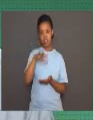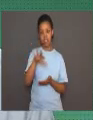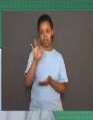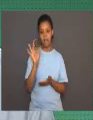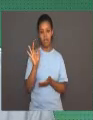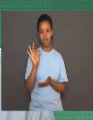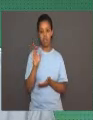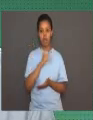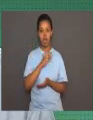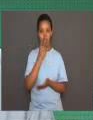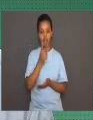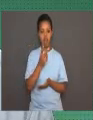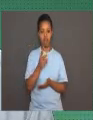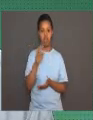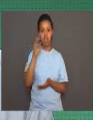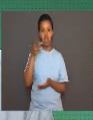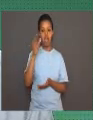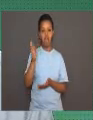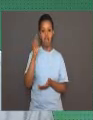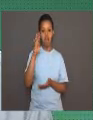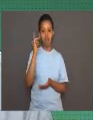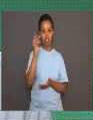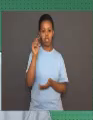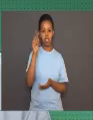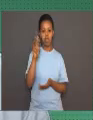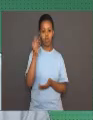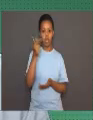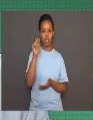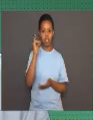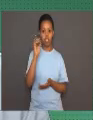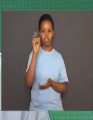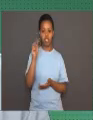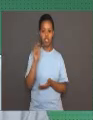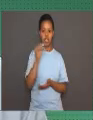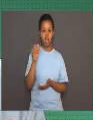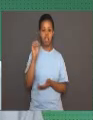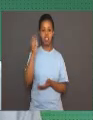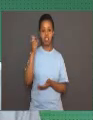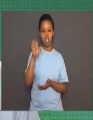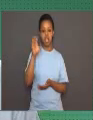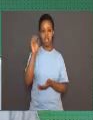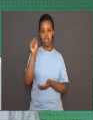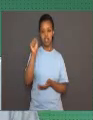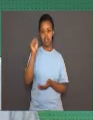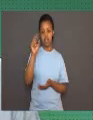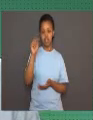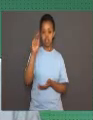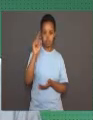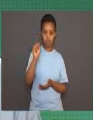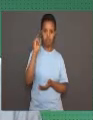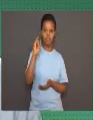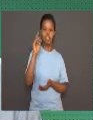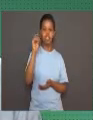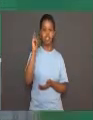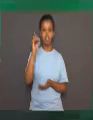habituation and sensitization. Let us begin our lesson, students.